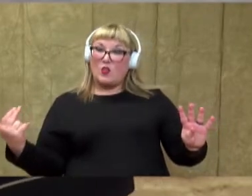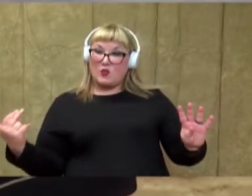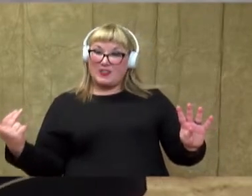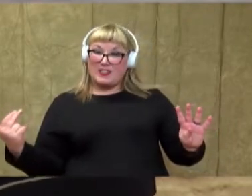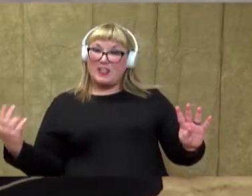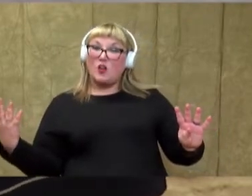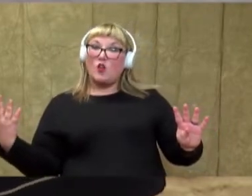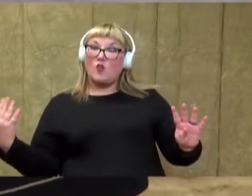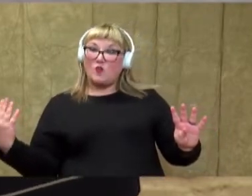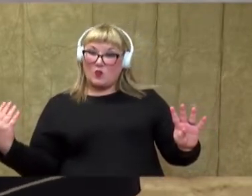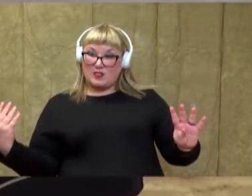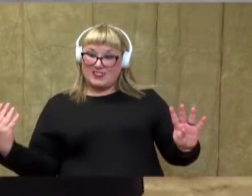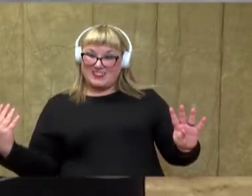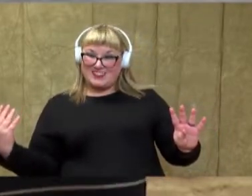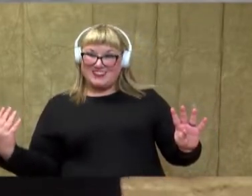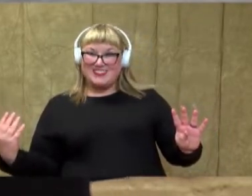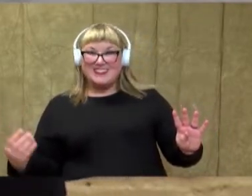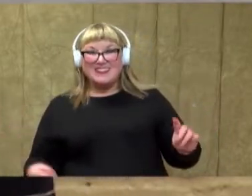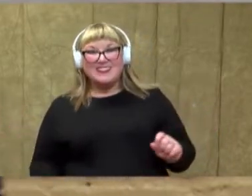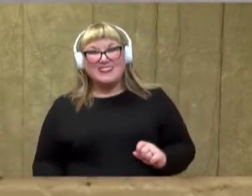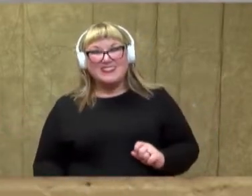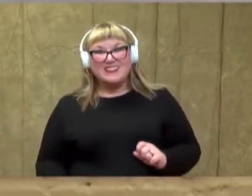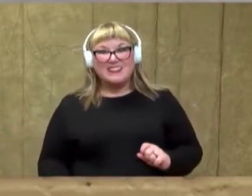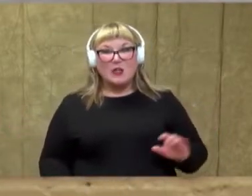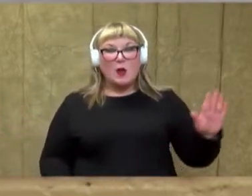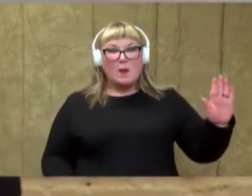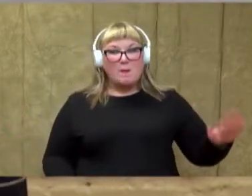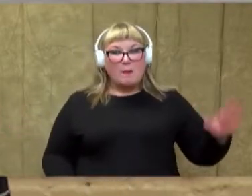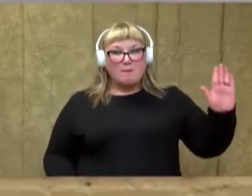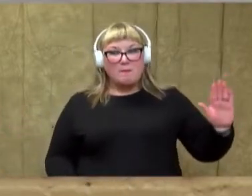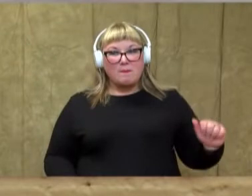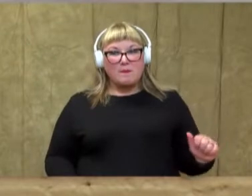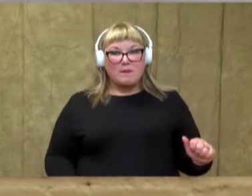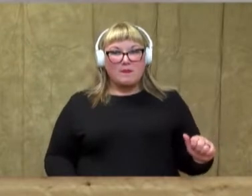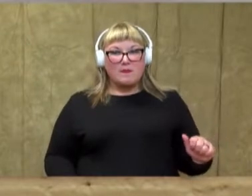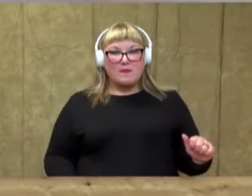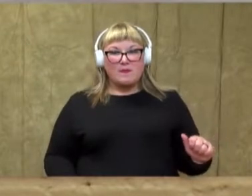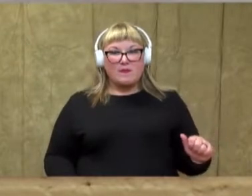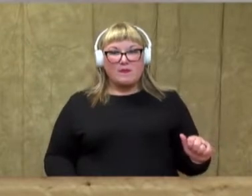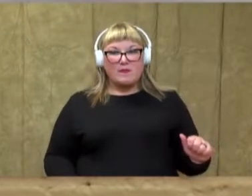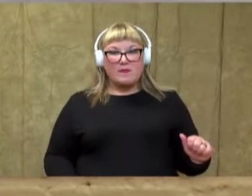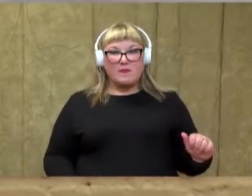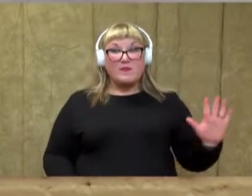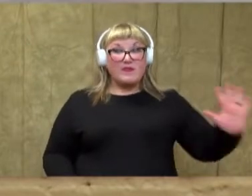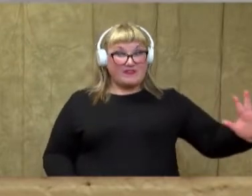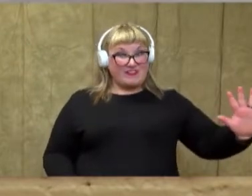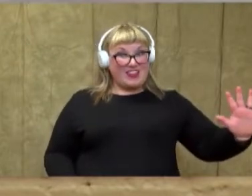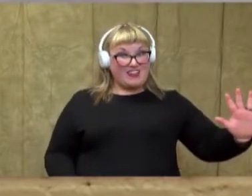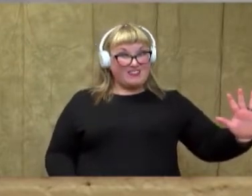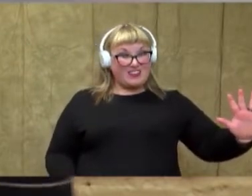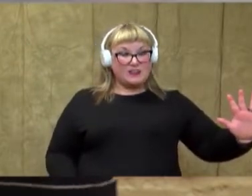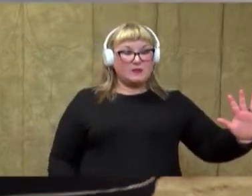13, 14. Let's pop it a few more times. This time it is 5. Let's count on from